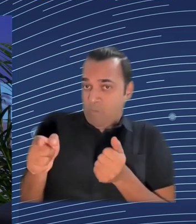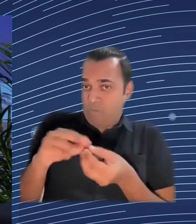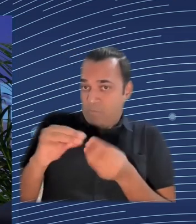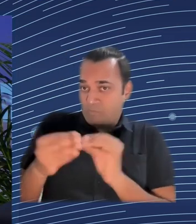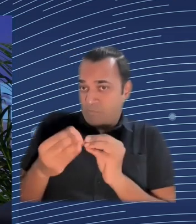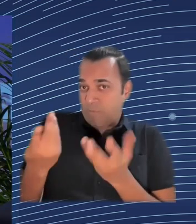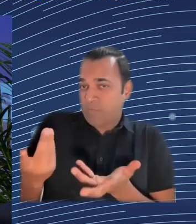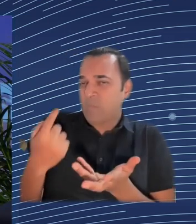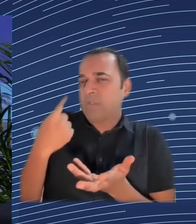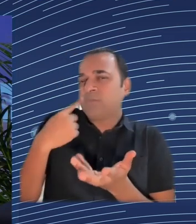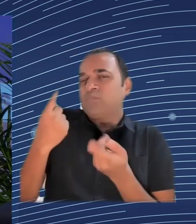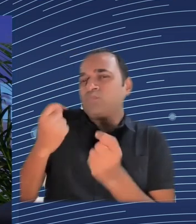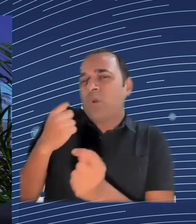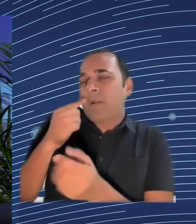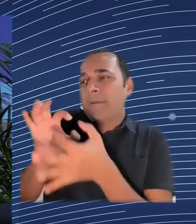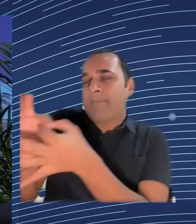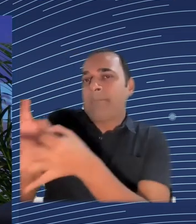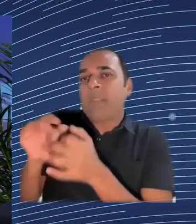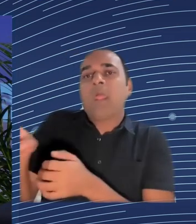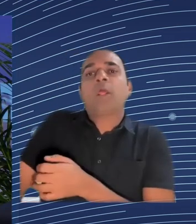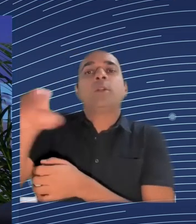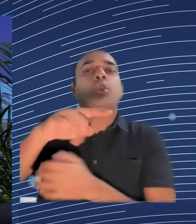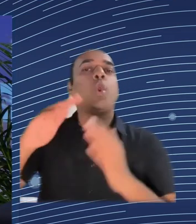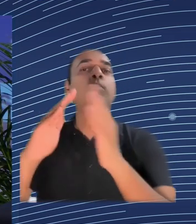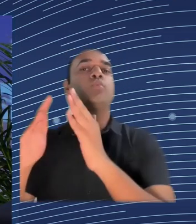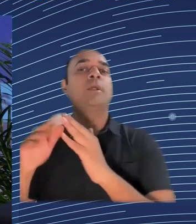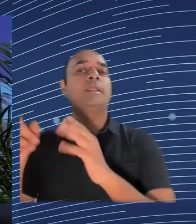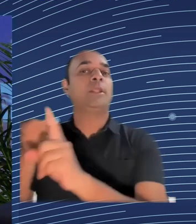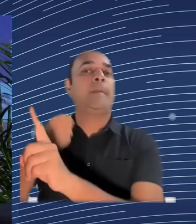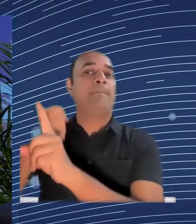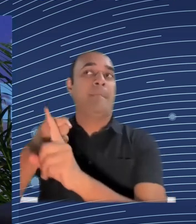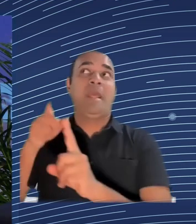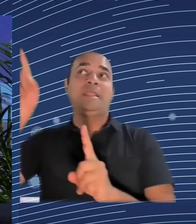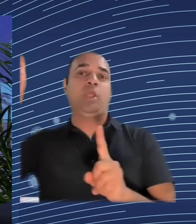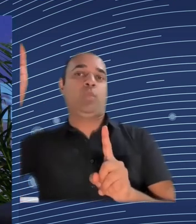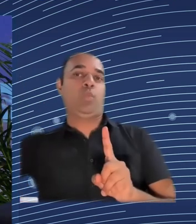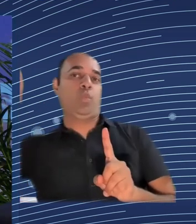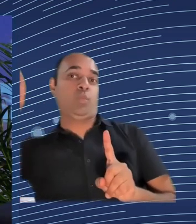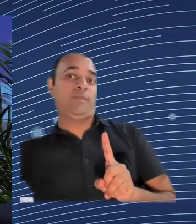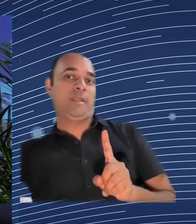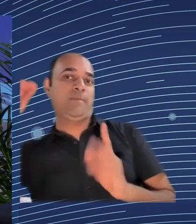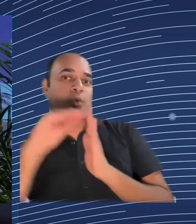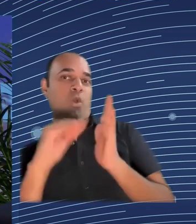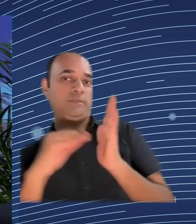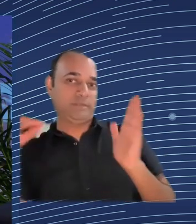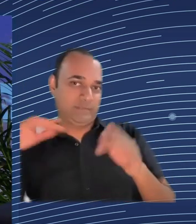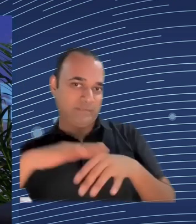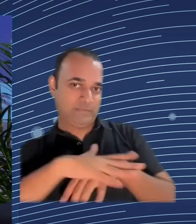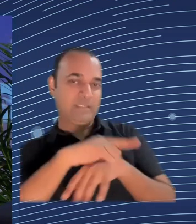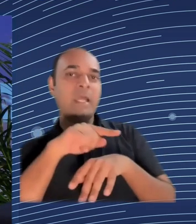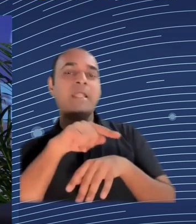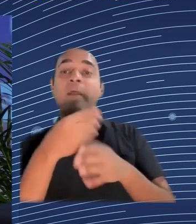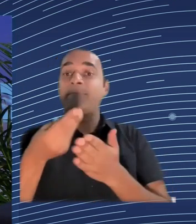trying to have interventions that are more targeted for their needs, trying to, as Professor